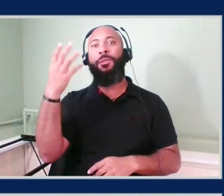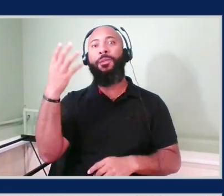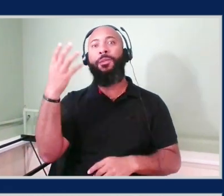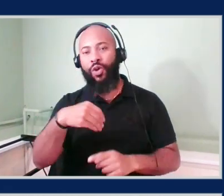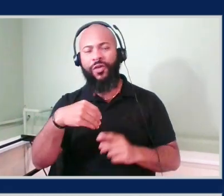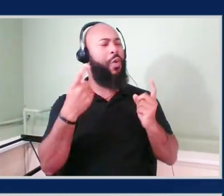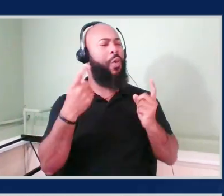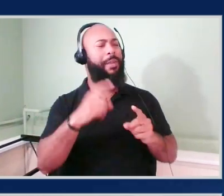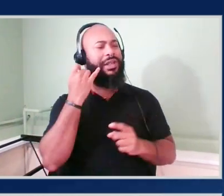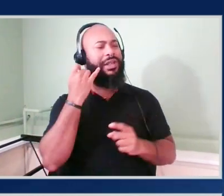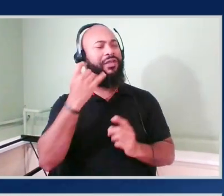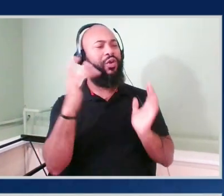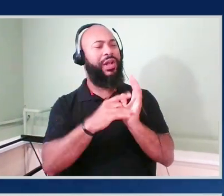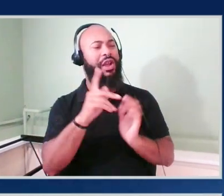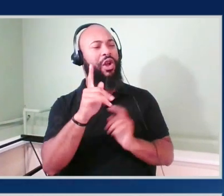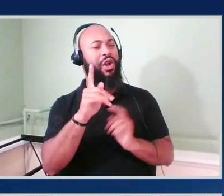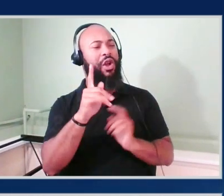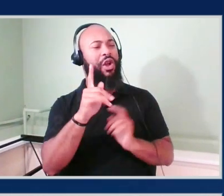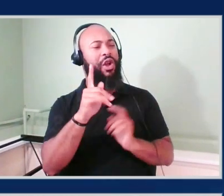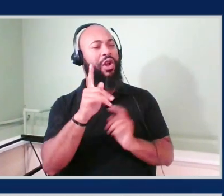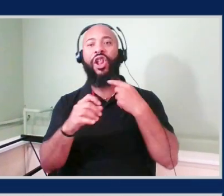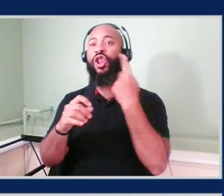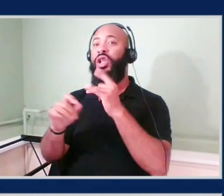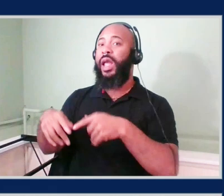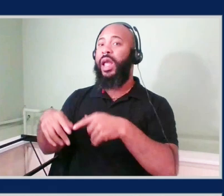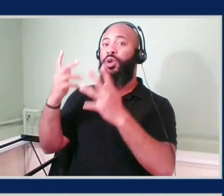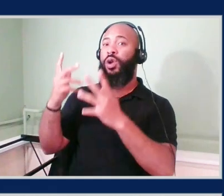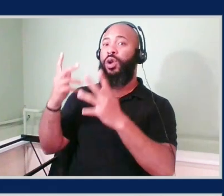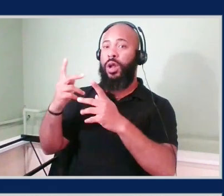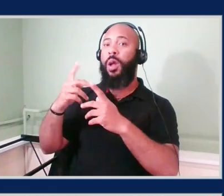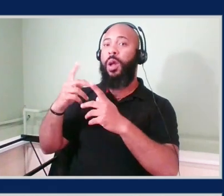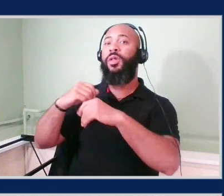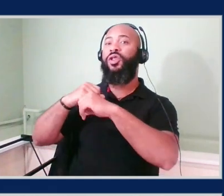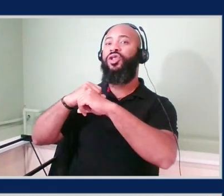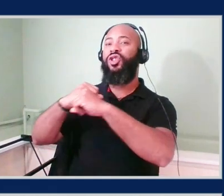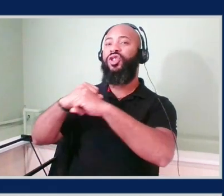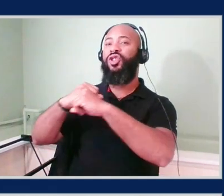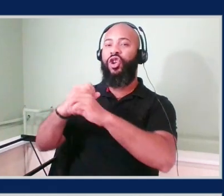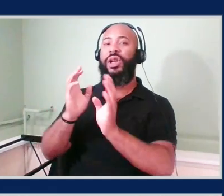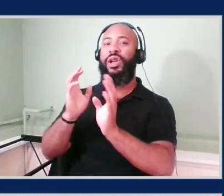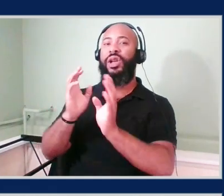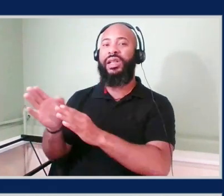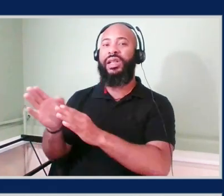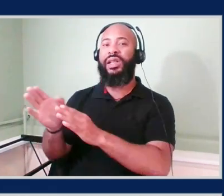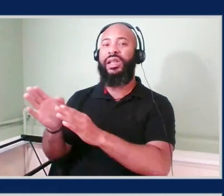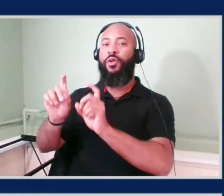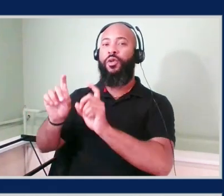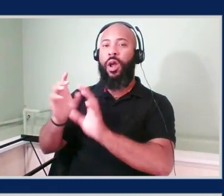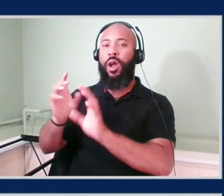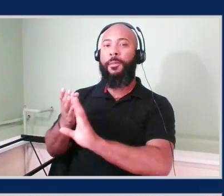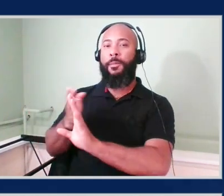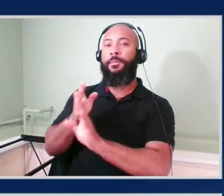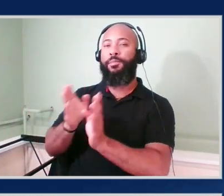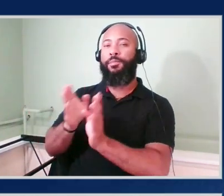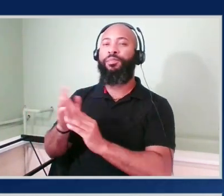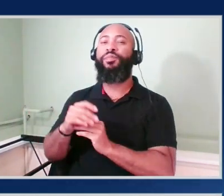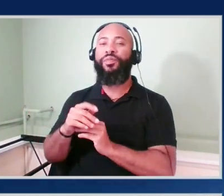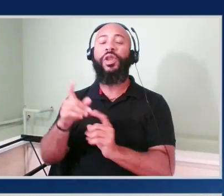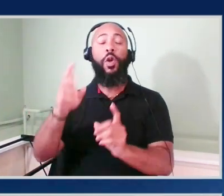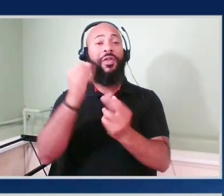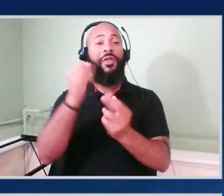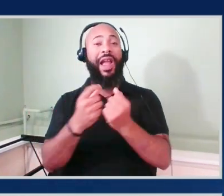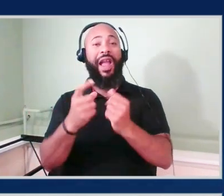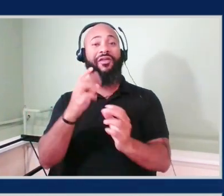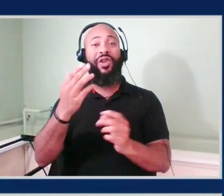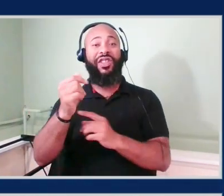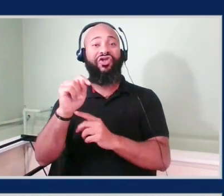to the exam prep for the security specialty certification. Exactly. Hopefully all of our friends in the chat and everyone watching live is following along with us. What is this website that you